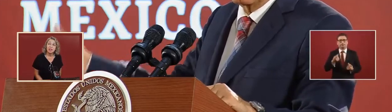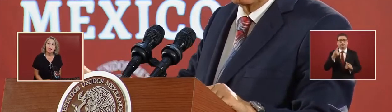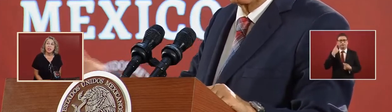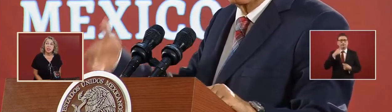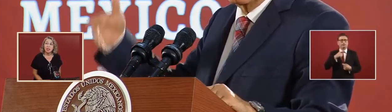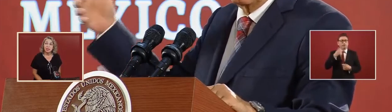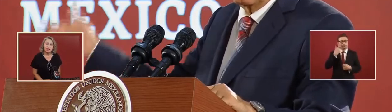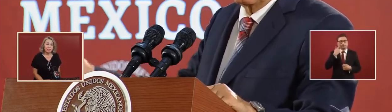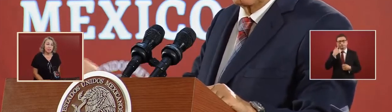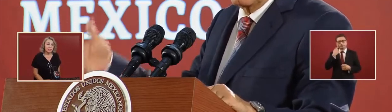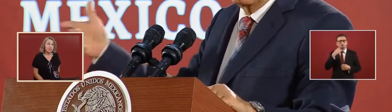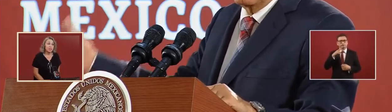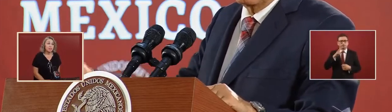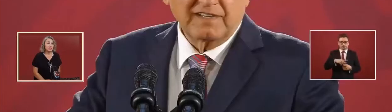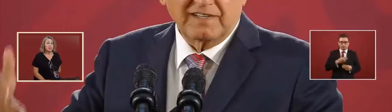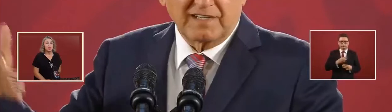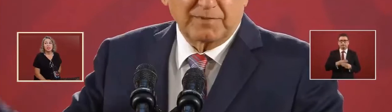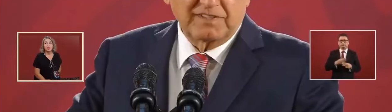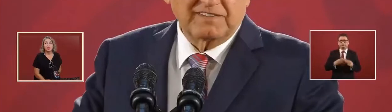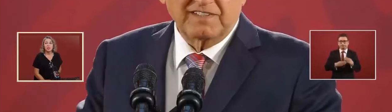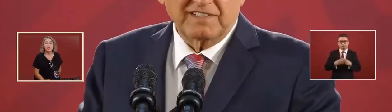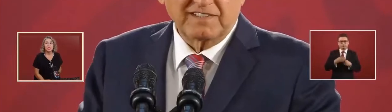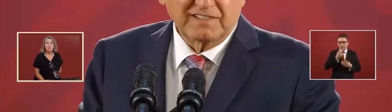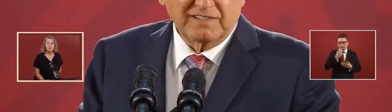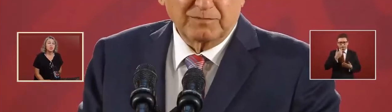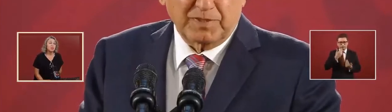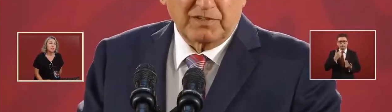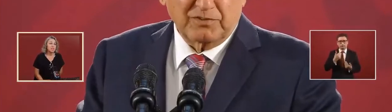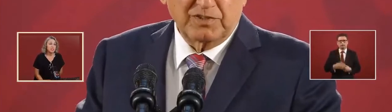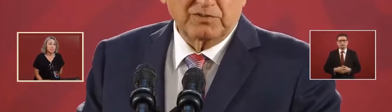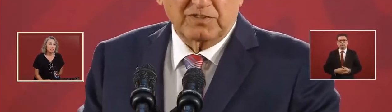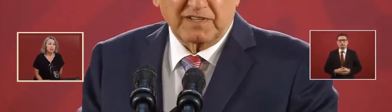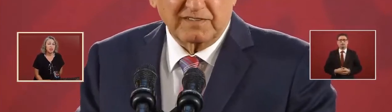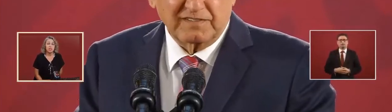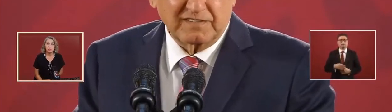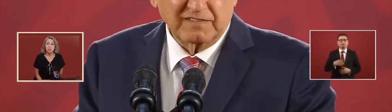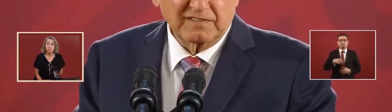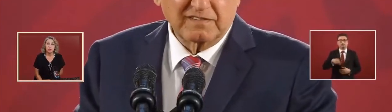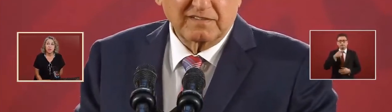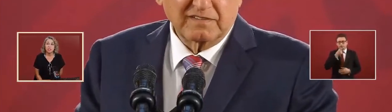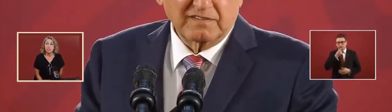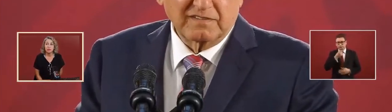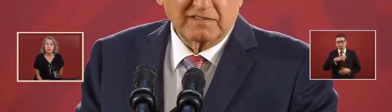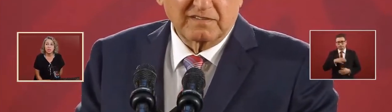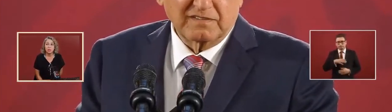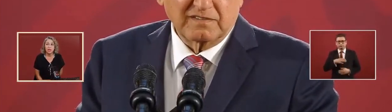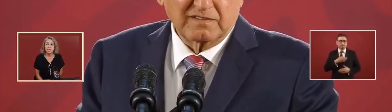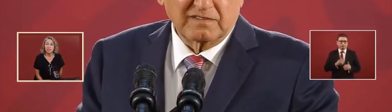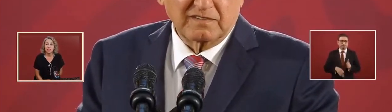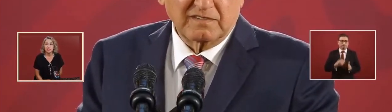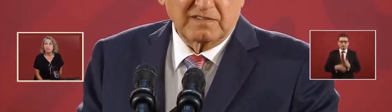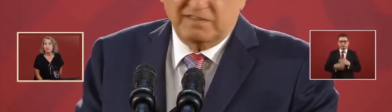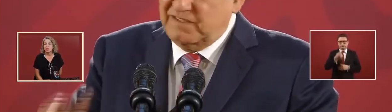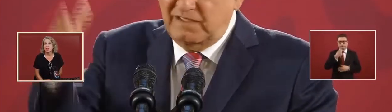and that they wanted us to go visit the hospital so that we could see there was no medication and yes